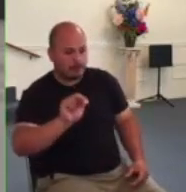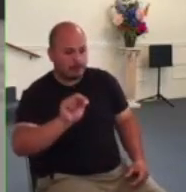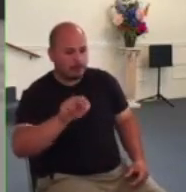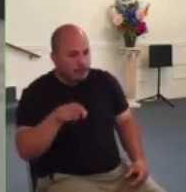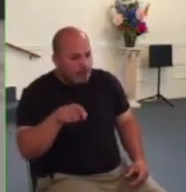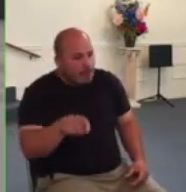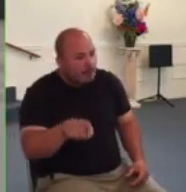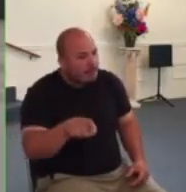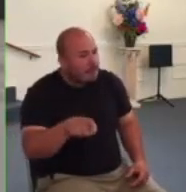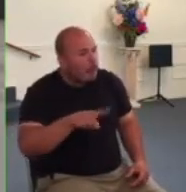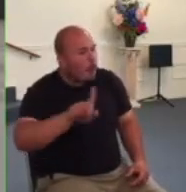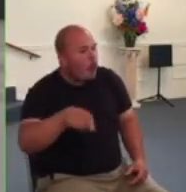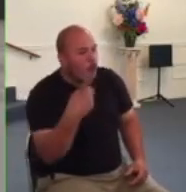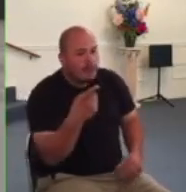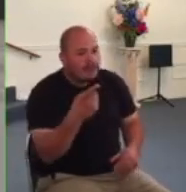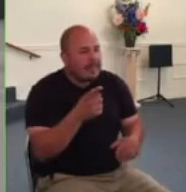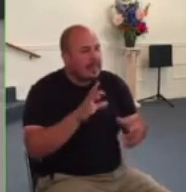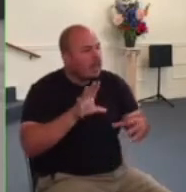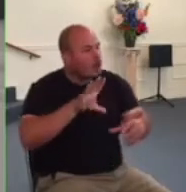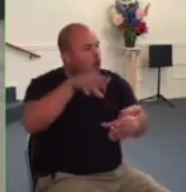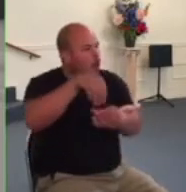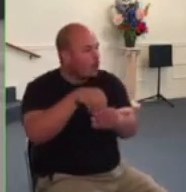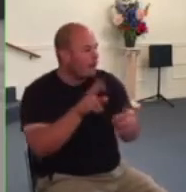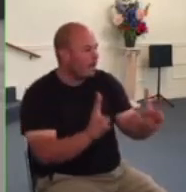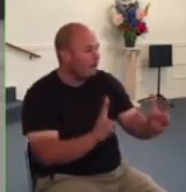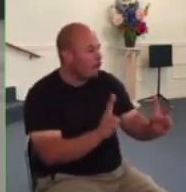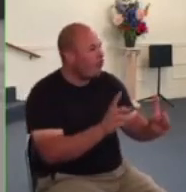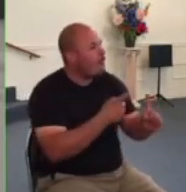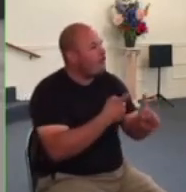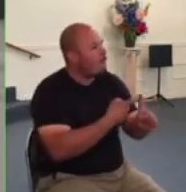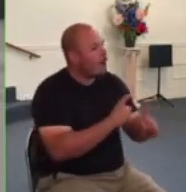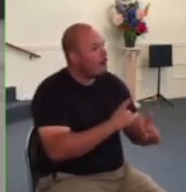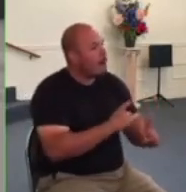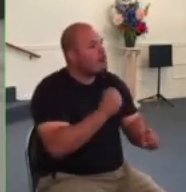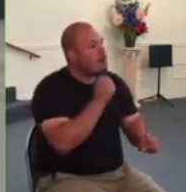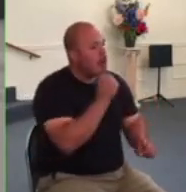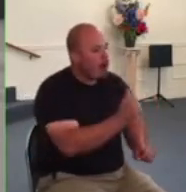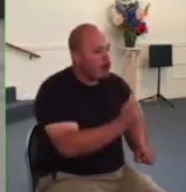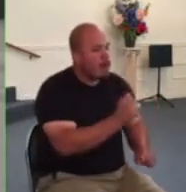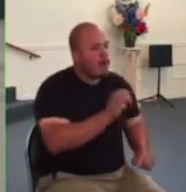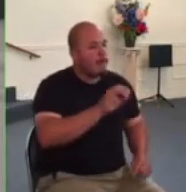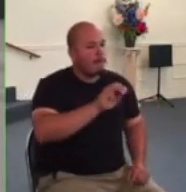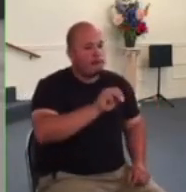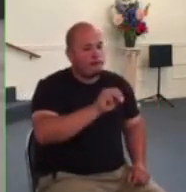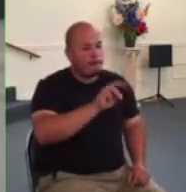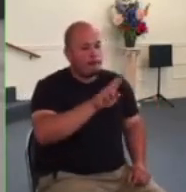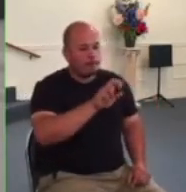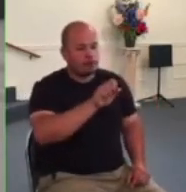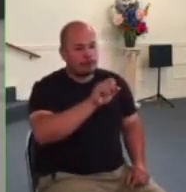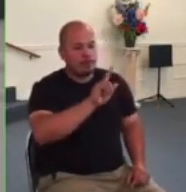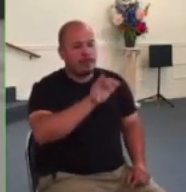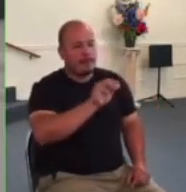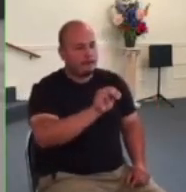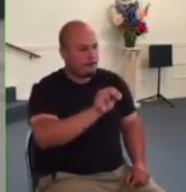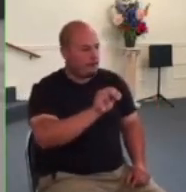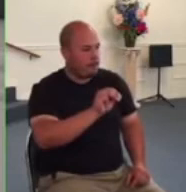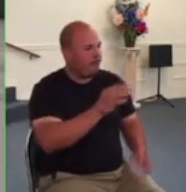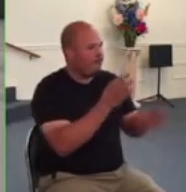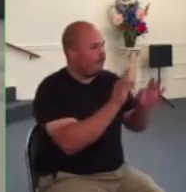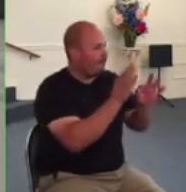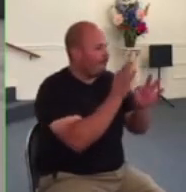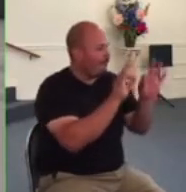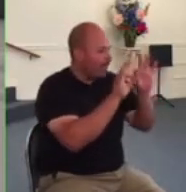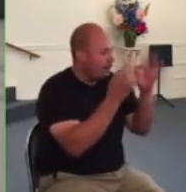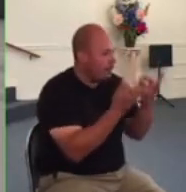non-muslim families anyone converting from islam or anyone trying to convert someone from islam can be executed under the